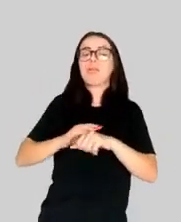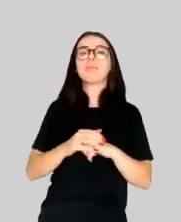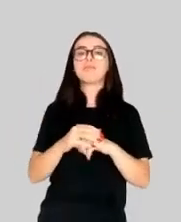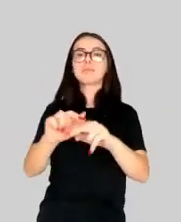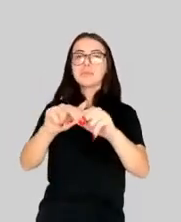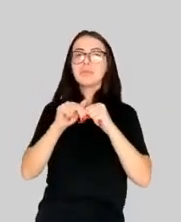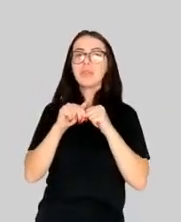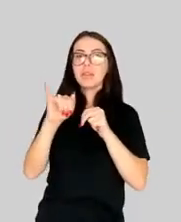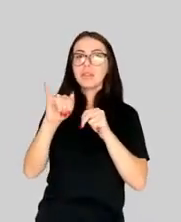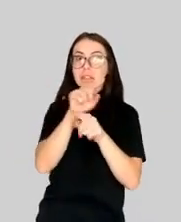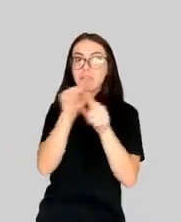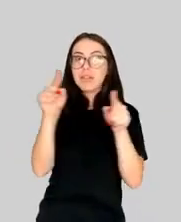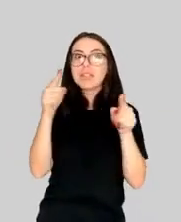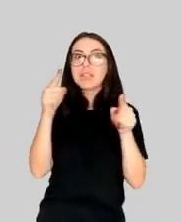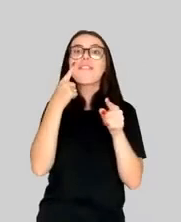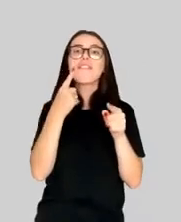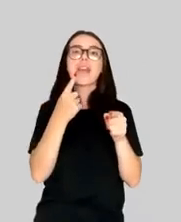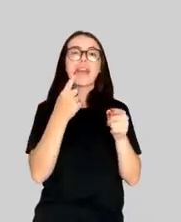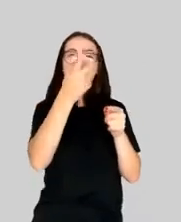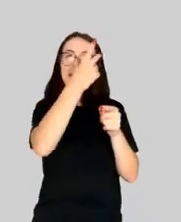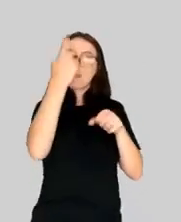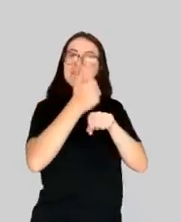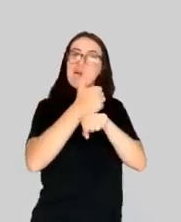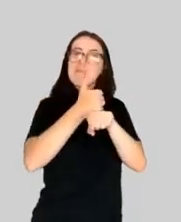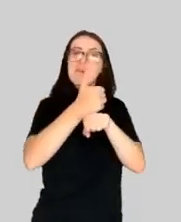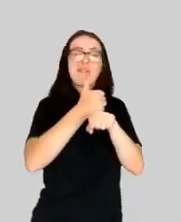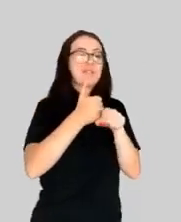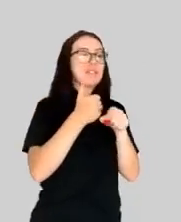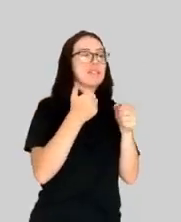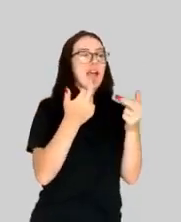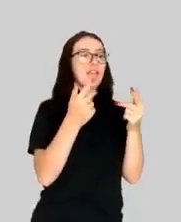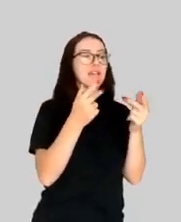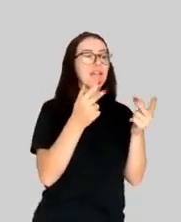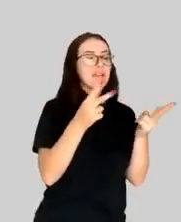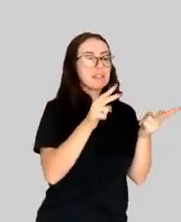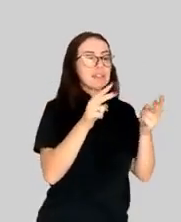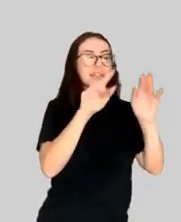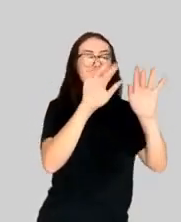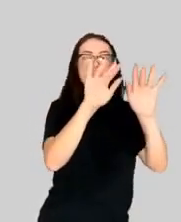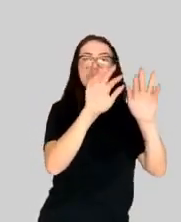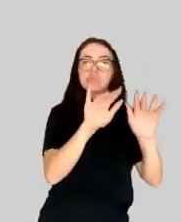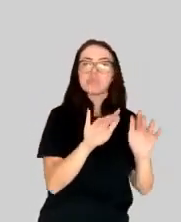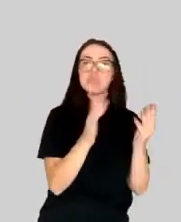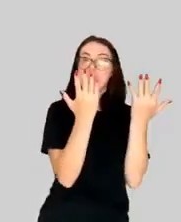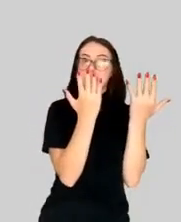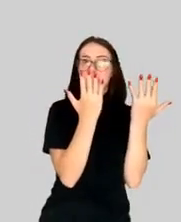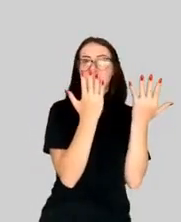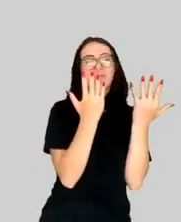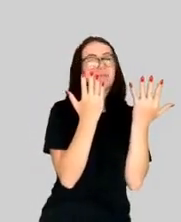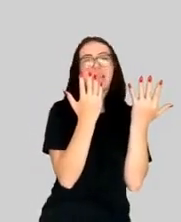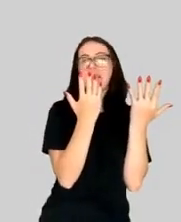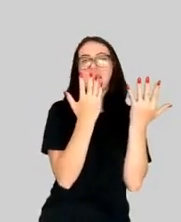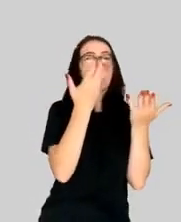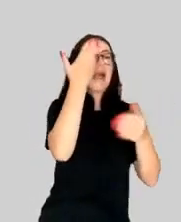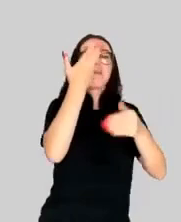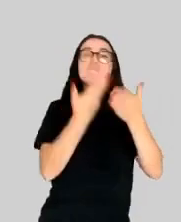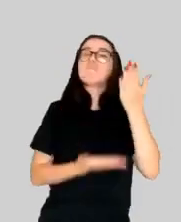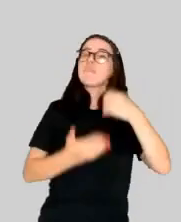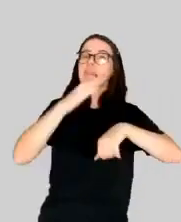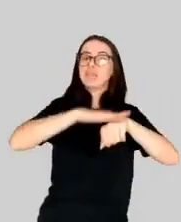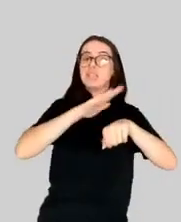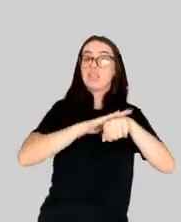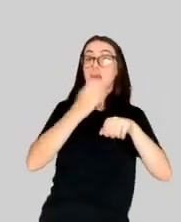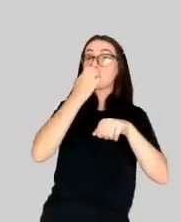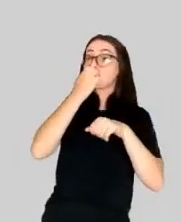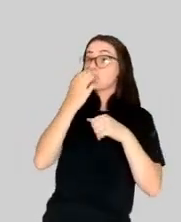discovery. The amount of time reporters have spent over the years painstakingly typing interview transcripts can never be recovered, of course,